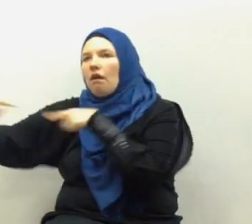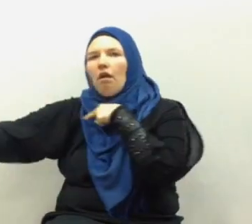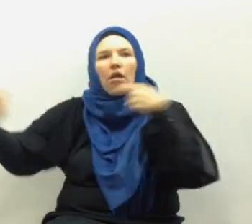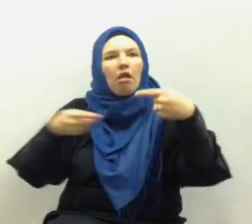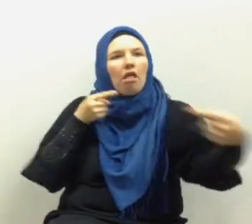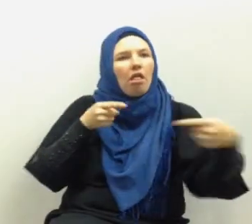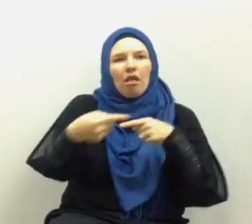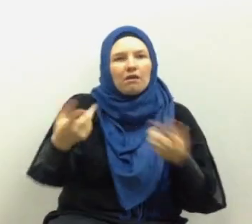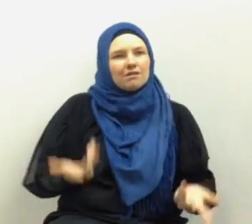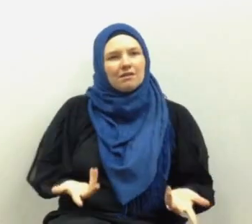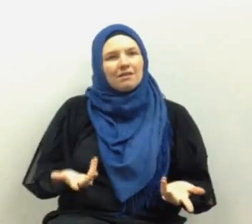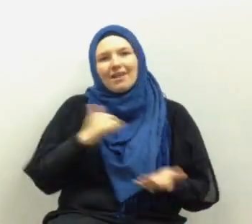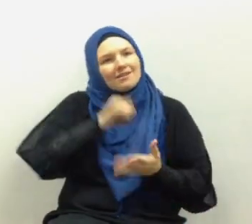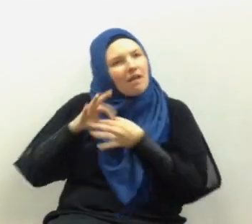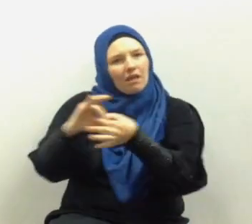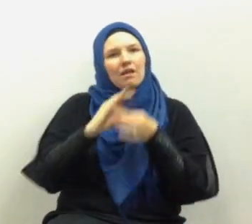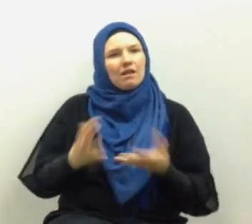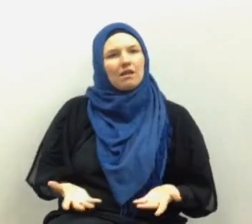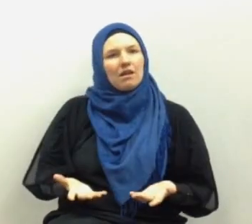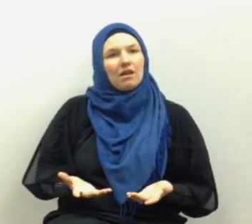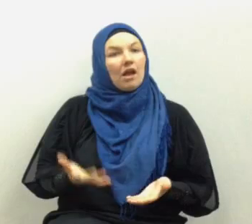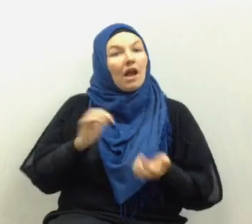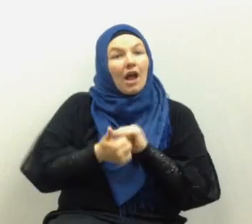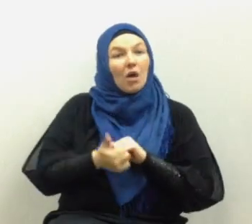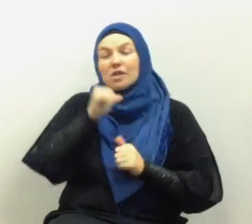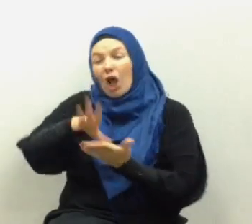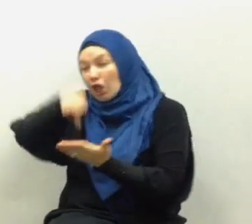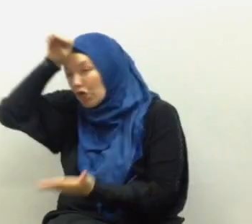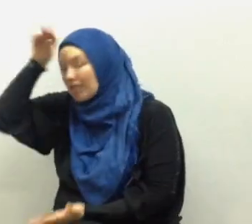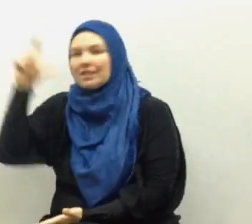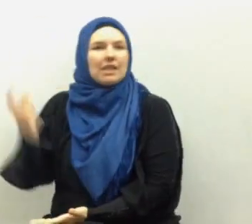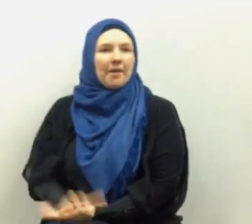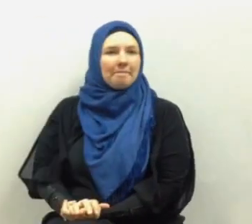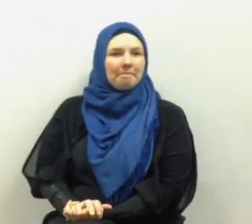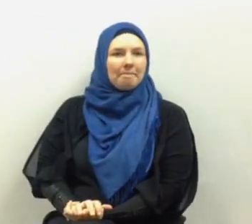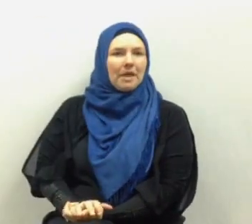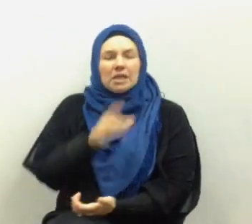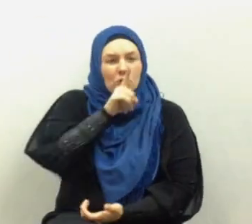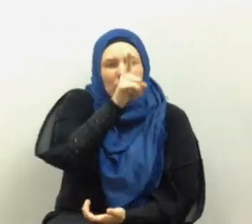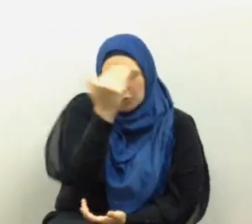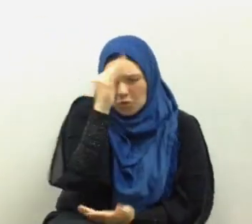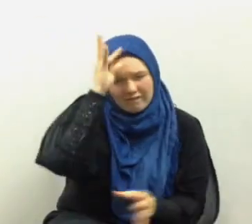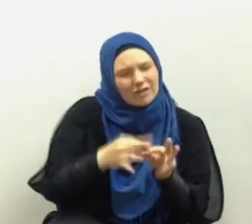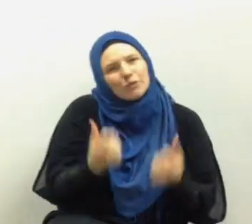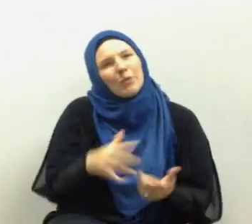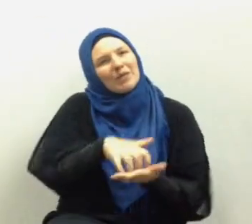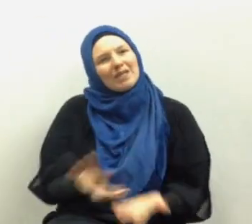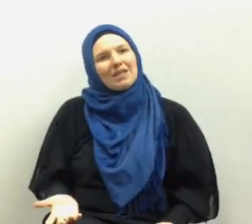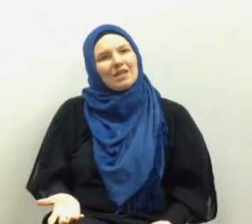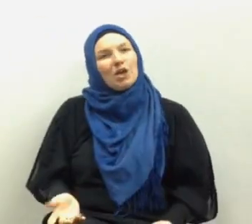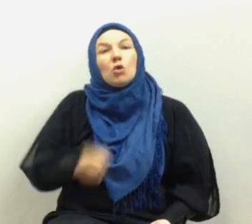by not learning islam by not giving Allah the time to hear him out